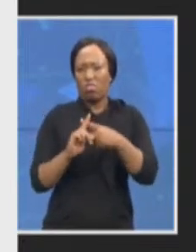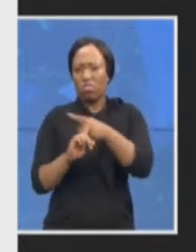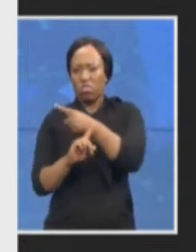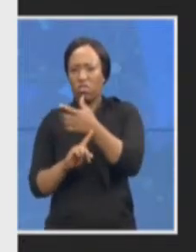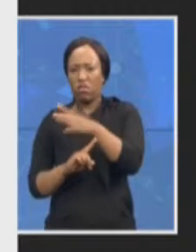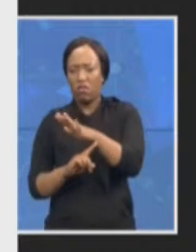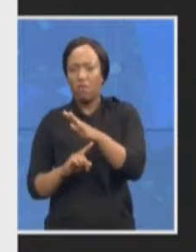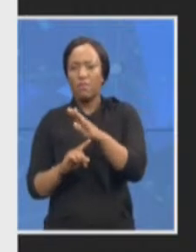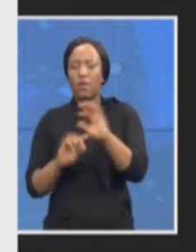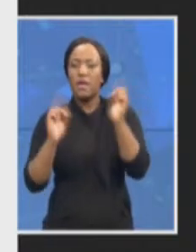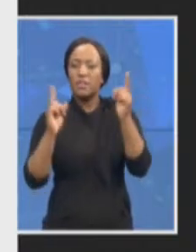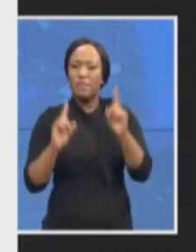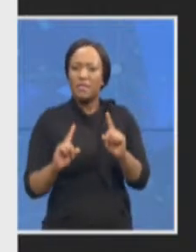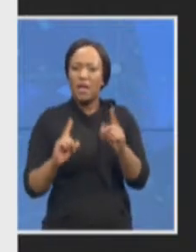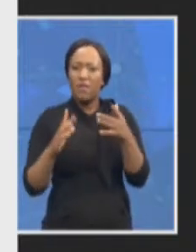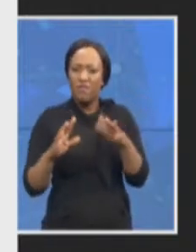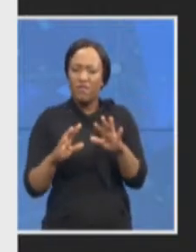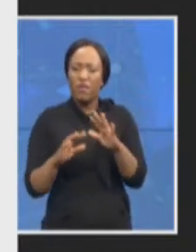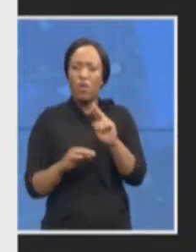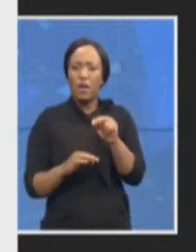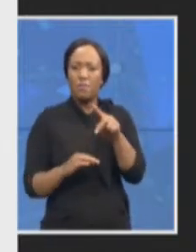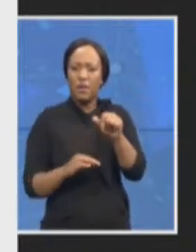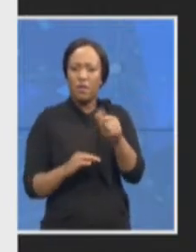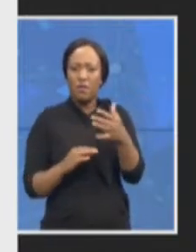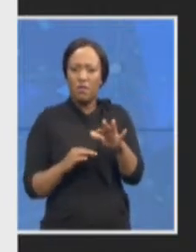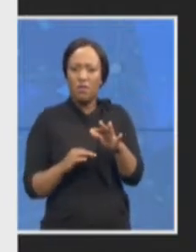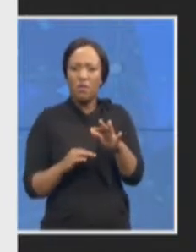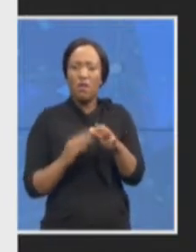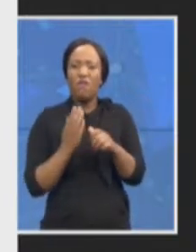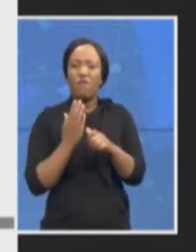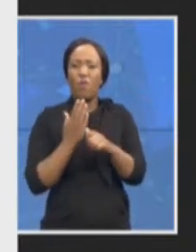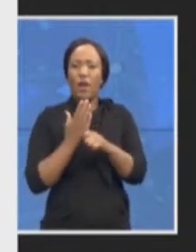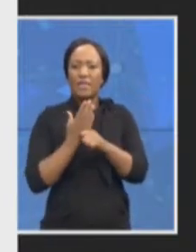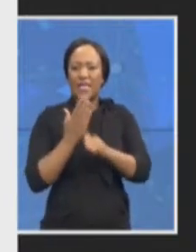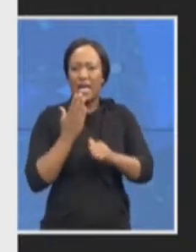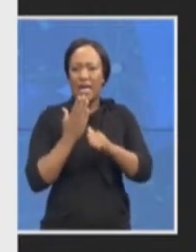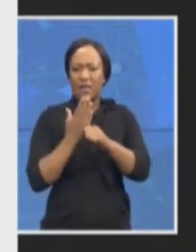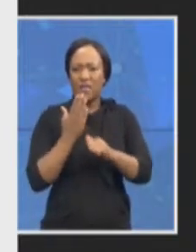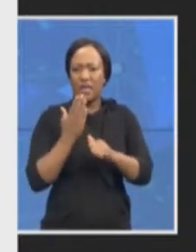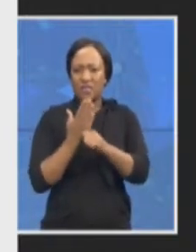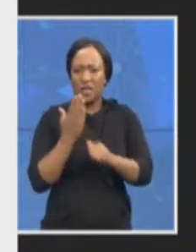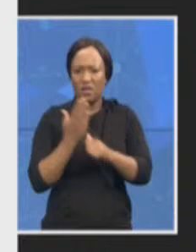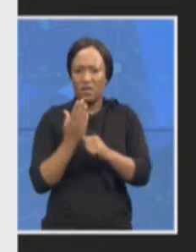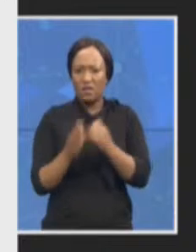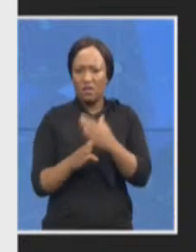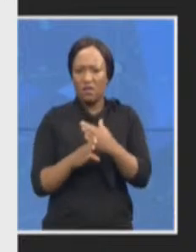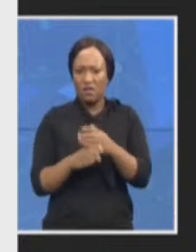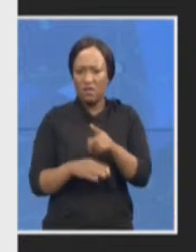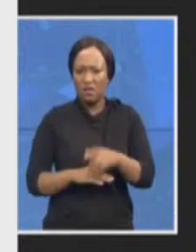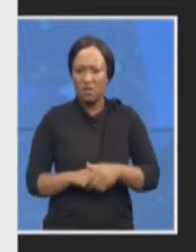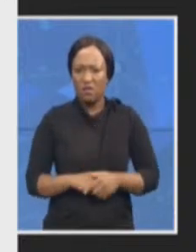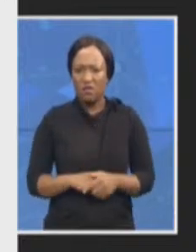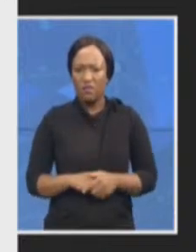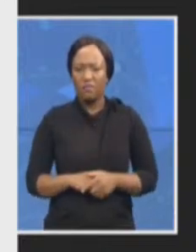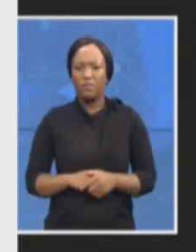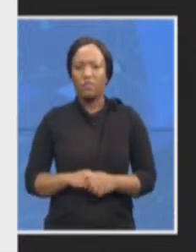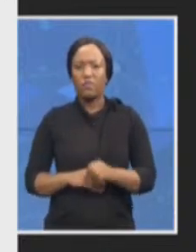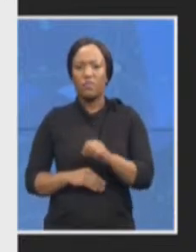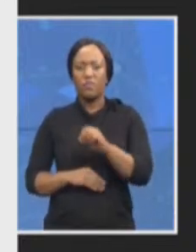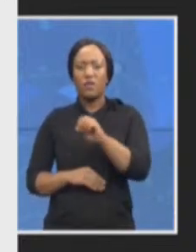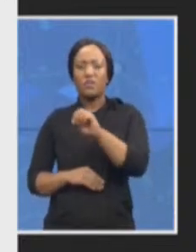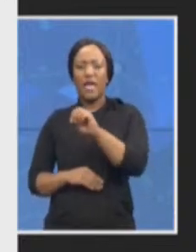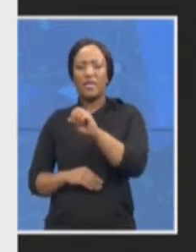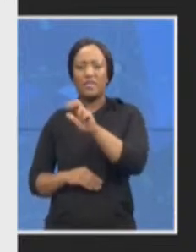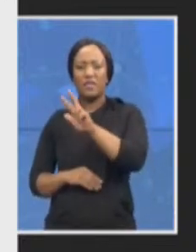relation to tax work so currently we have 88 posts for tax prosecutors within the MPA